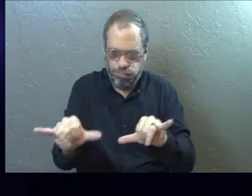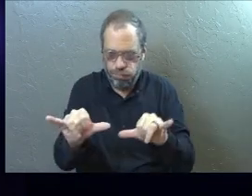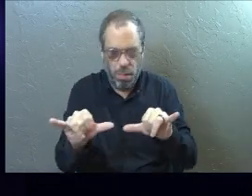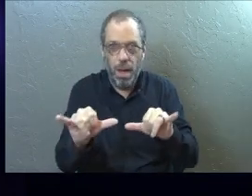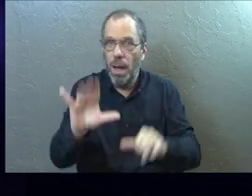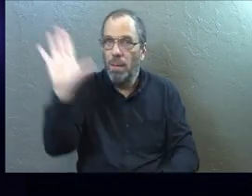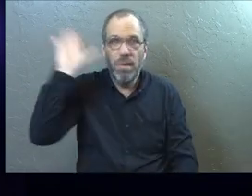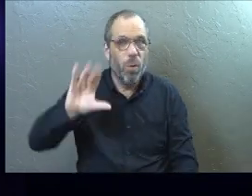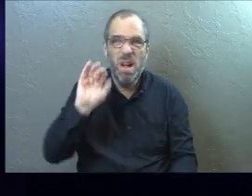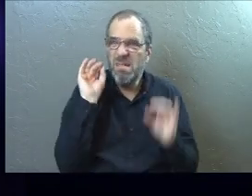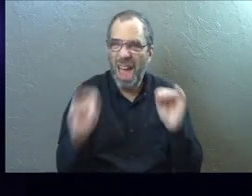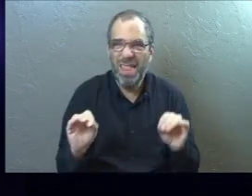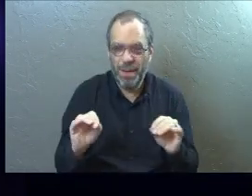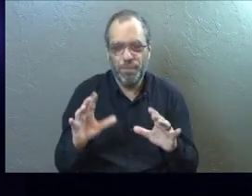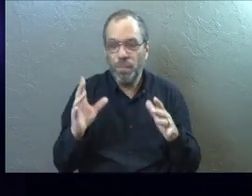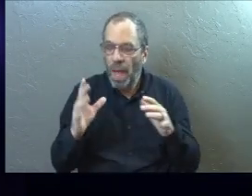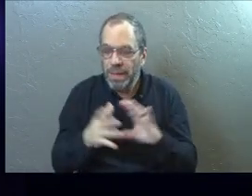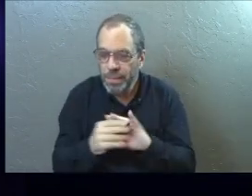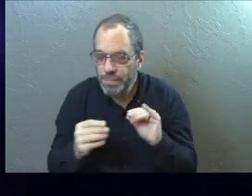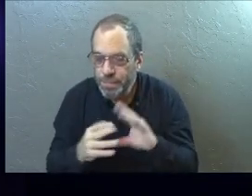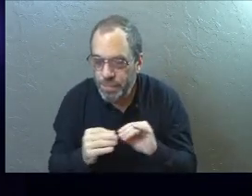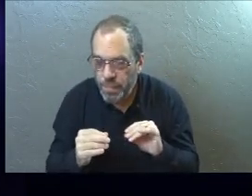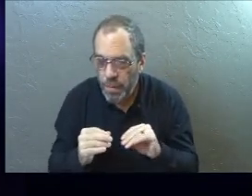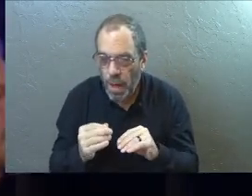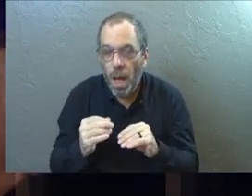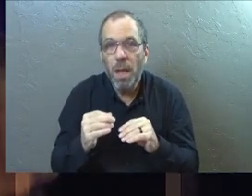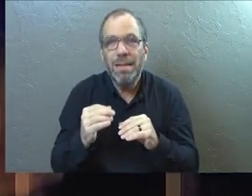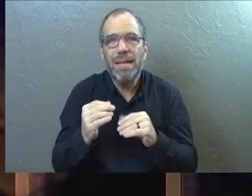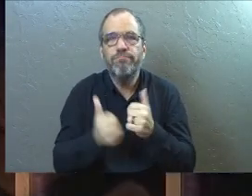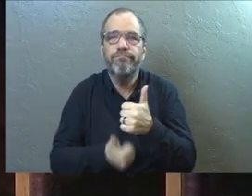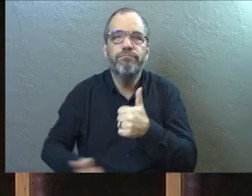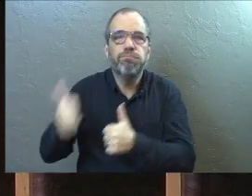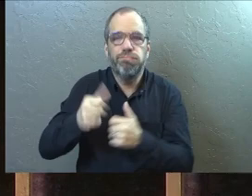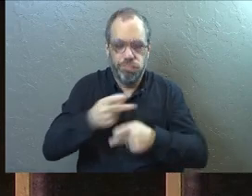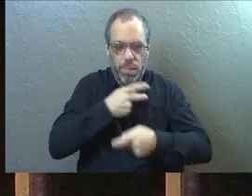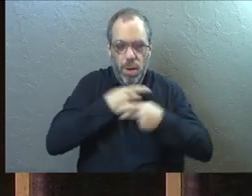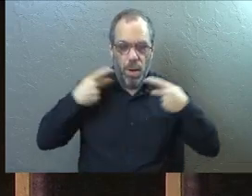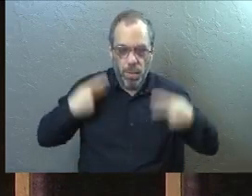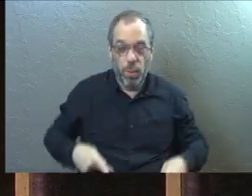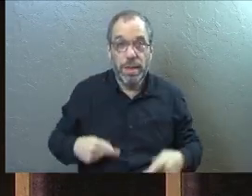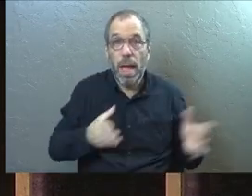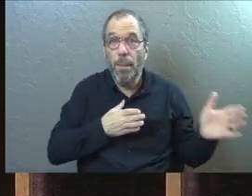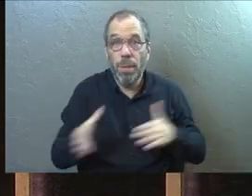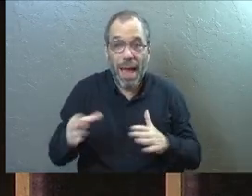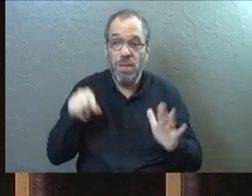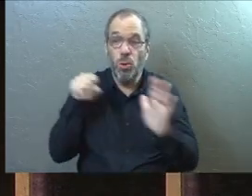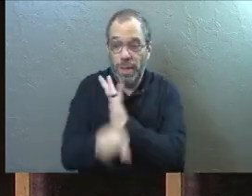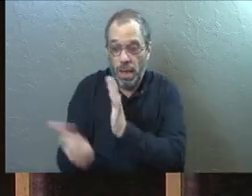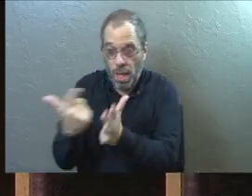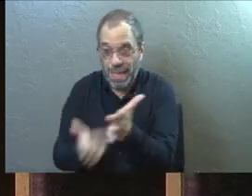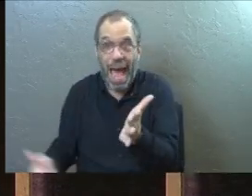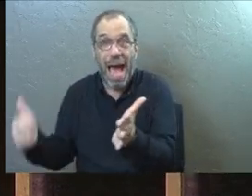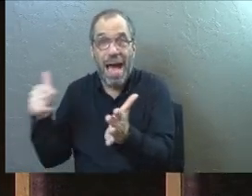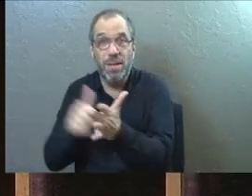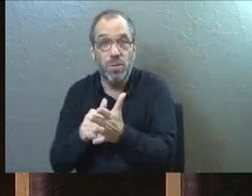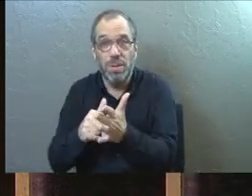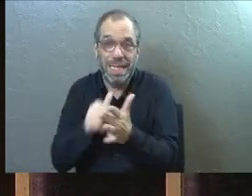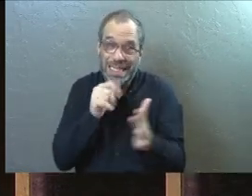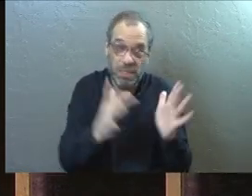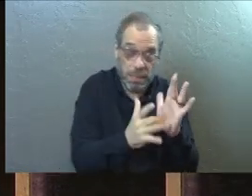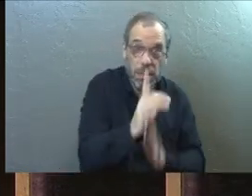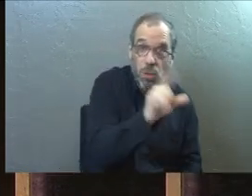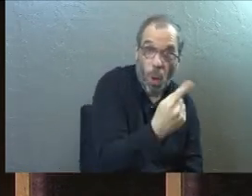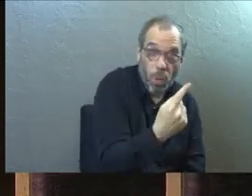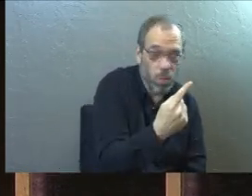he never did before? It goes on to say that the chief priests made a plot now to kill Lazarus, not just